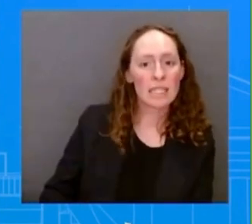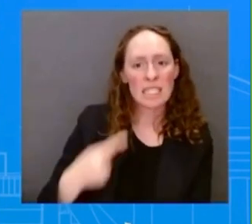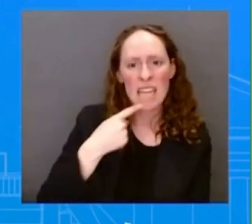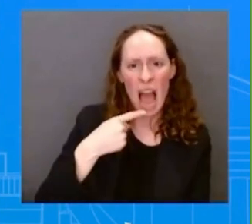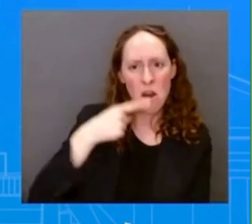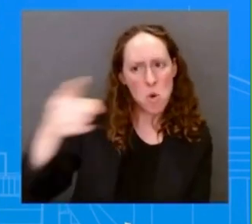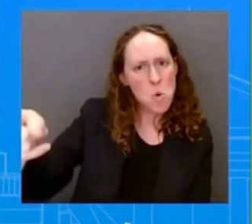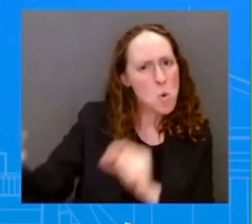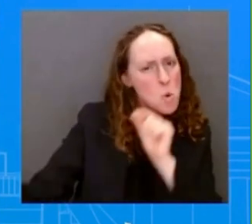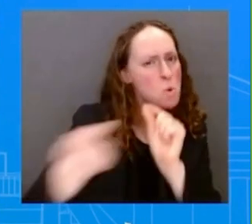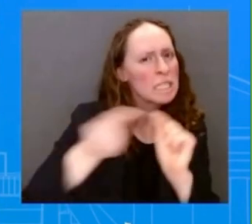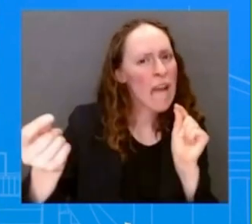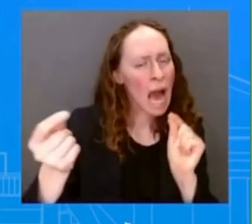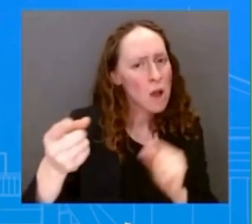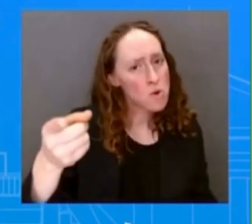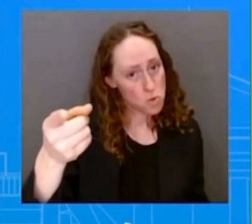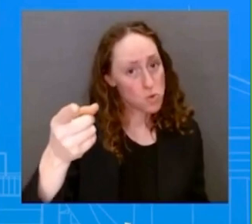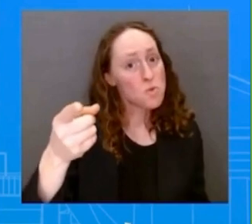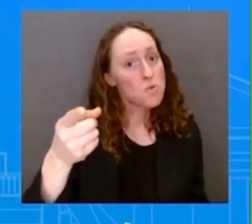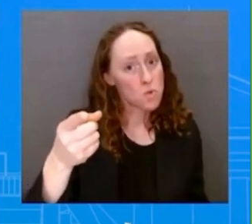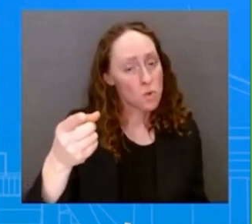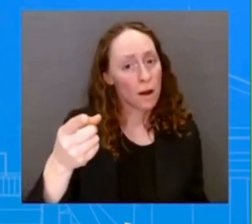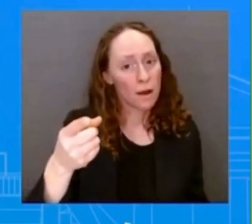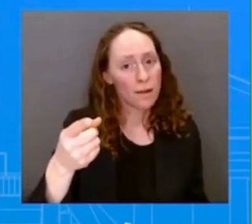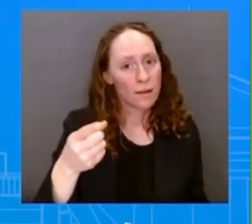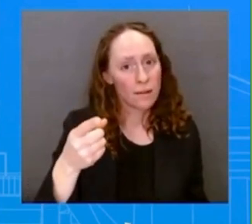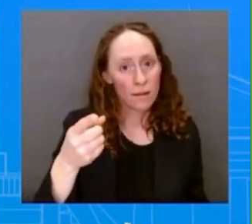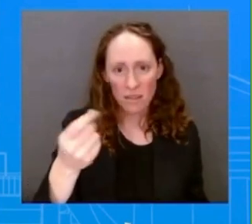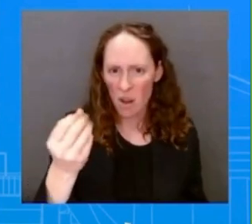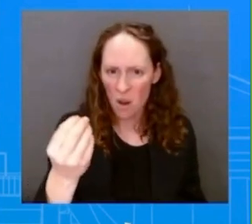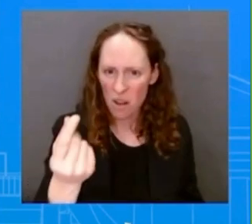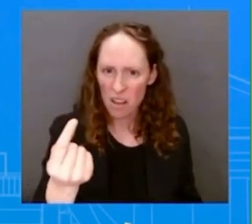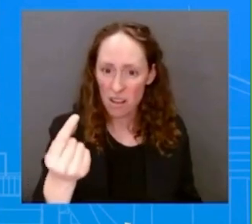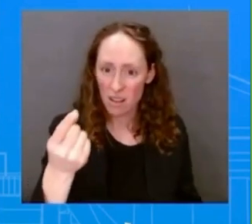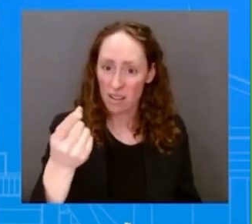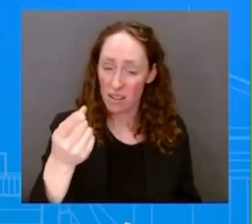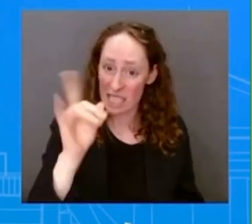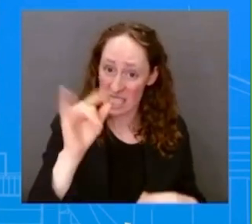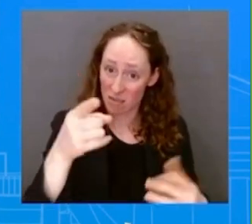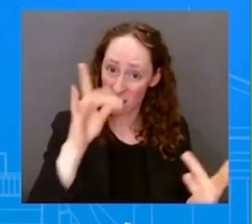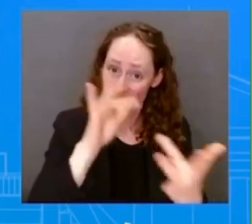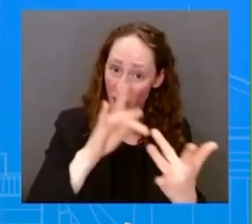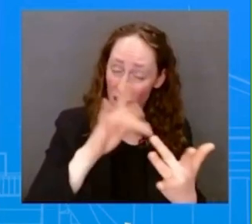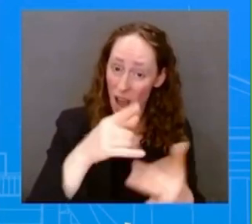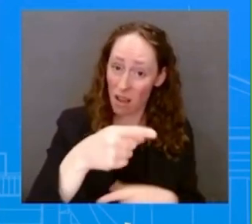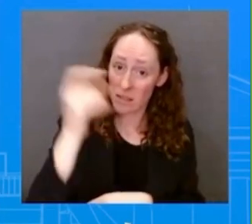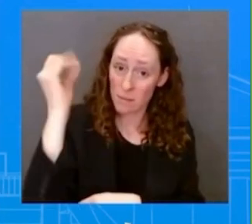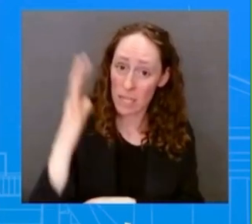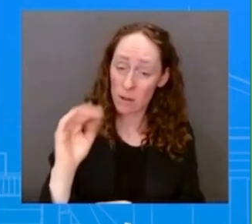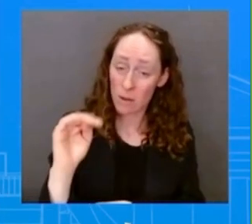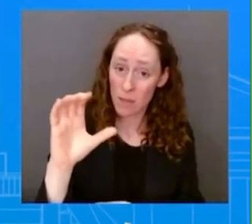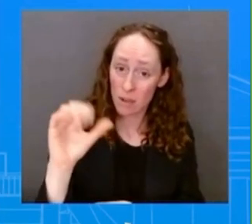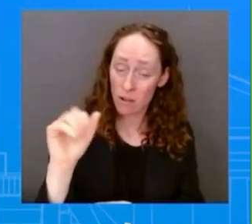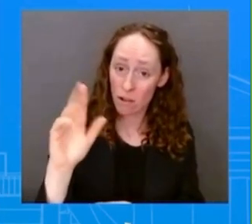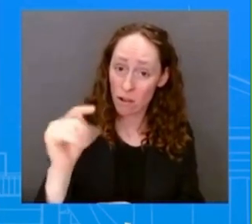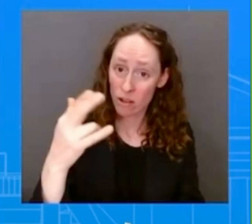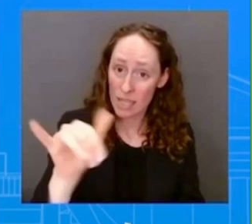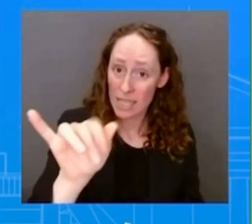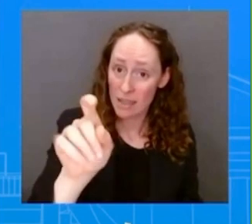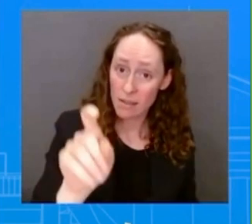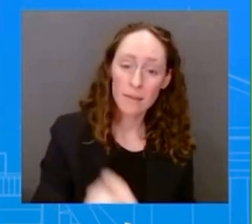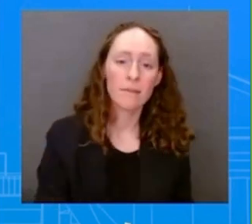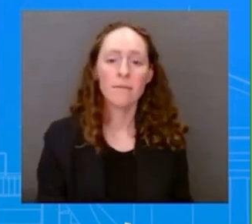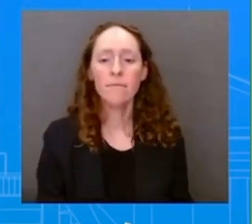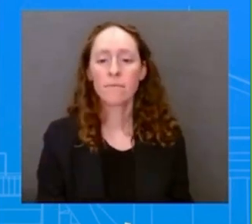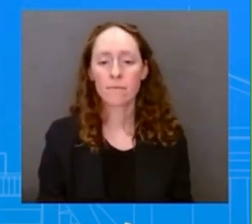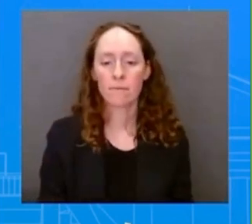McCarthy about the potential implications of his meeting? We, uh, we leave Speaker McCarthy to talk to